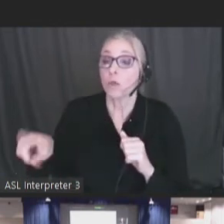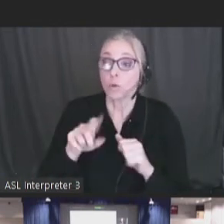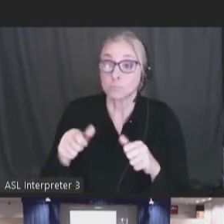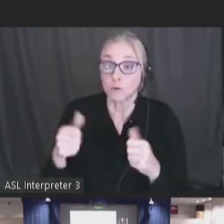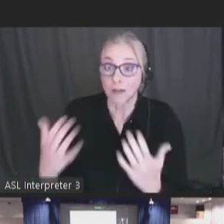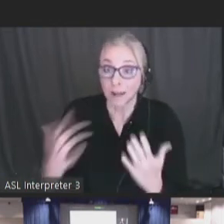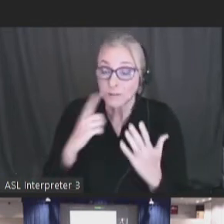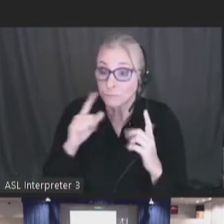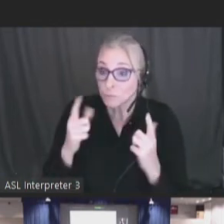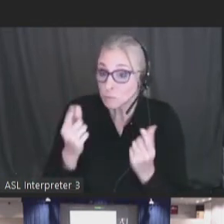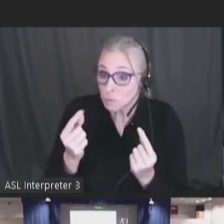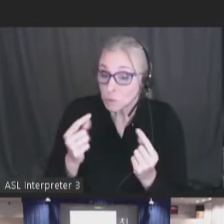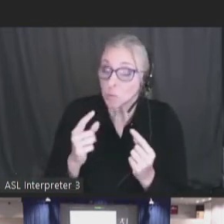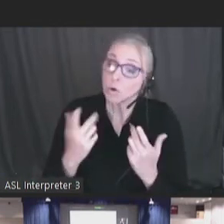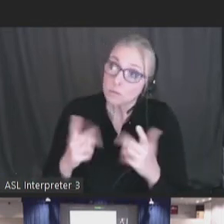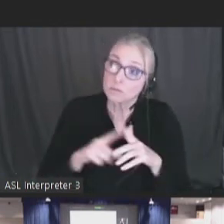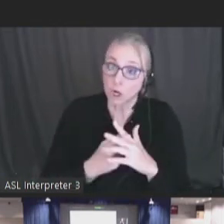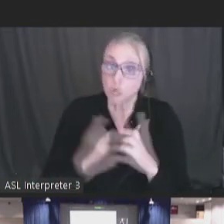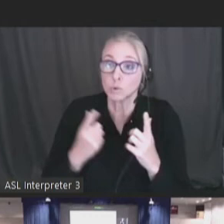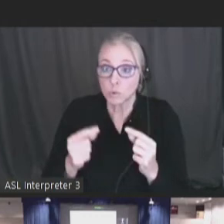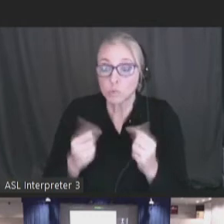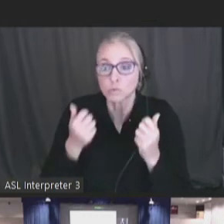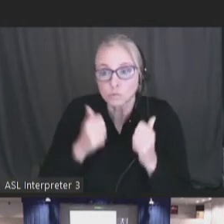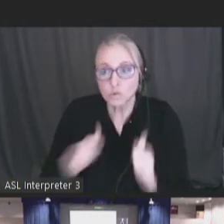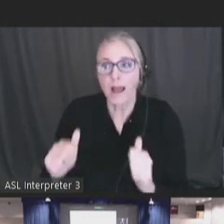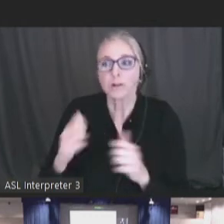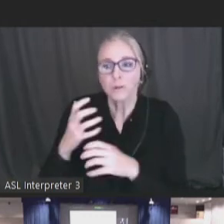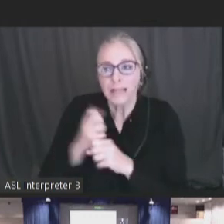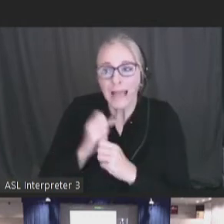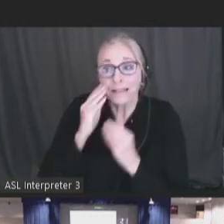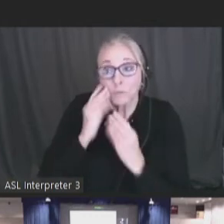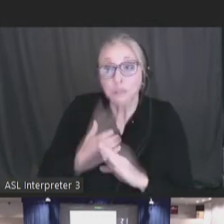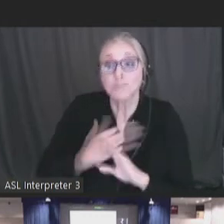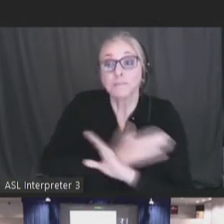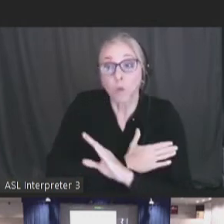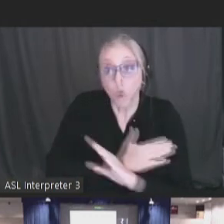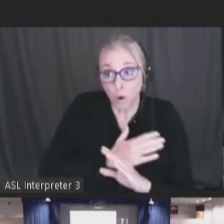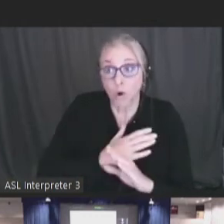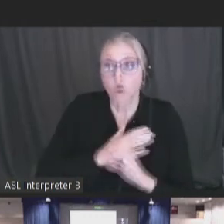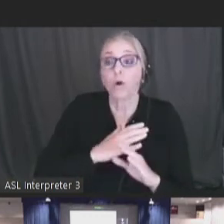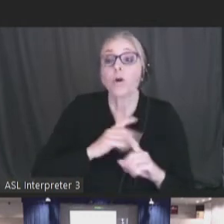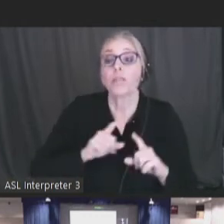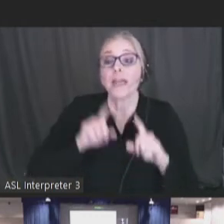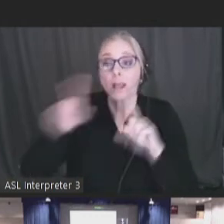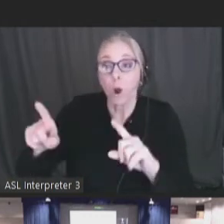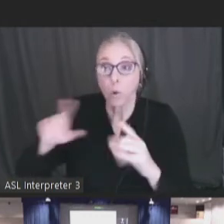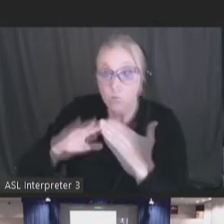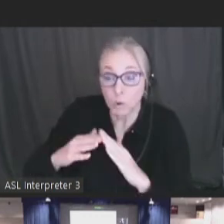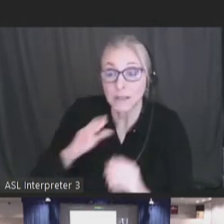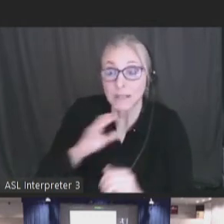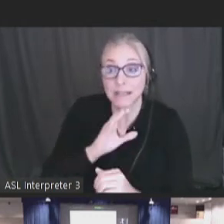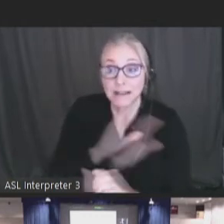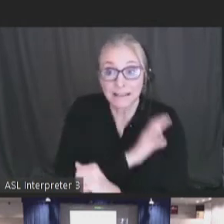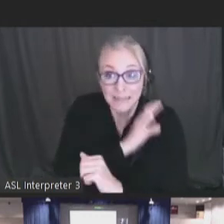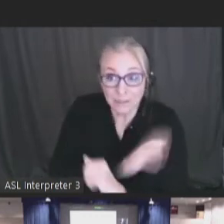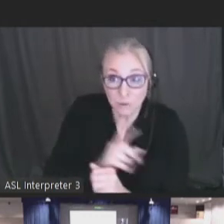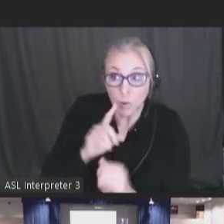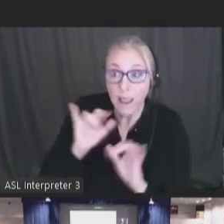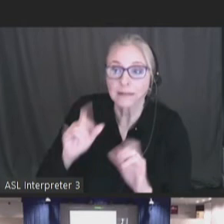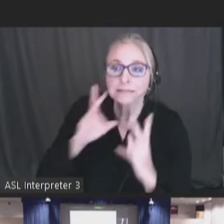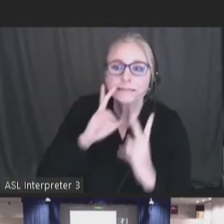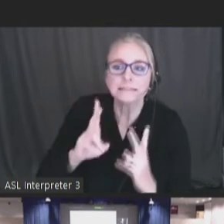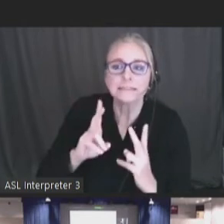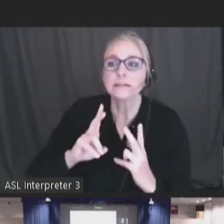to be doing or starting to do is trying to get information before they go to some of these community clinics so that they can check on